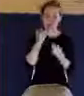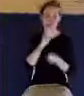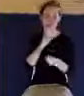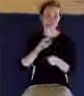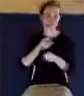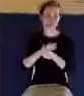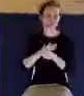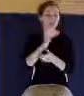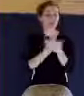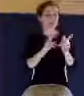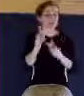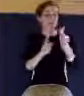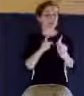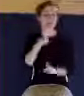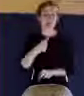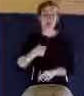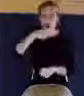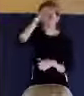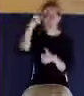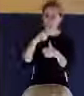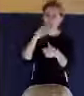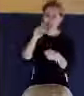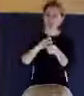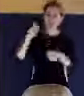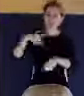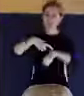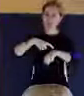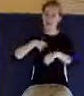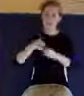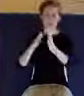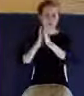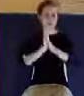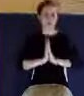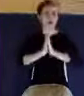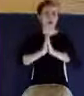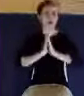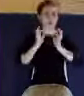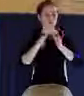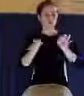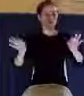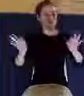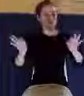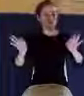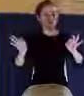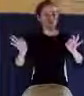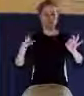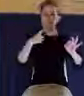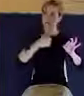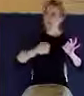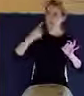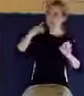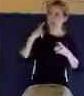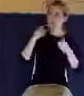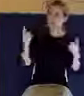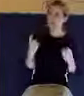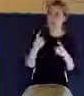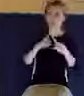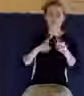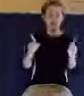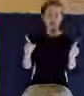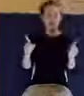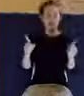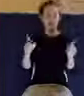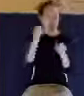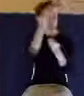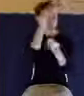say, oh, I remember the daytime and the place when I prayed a prayer. But since that time, there's been no obedience in their life. There's been no striving against